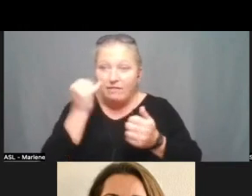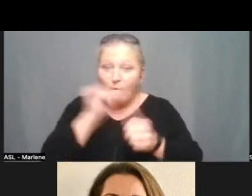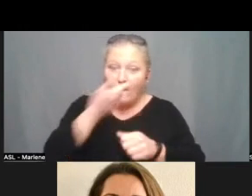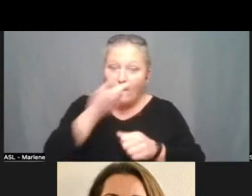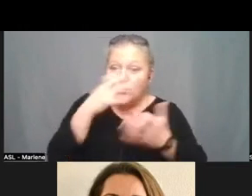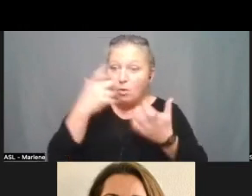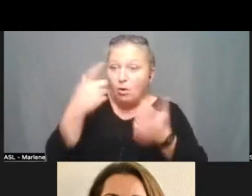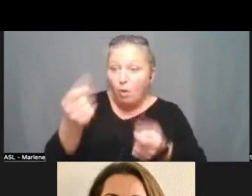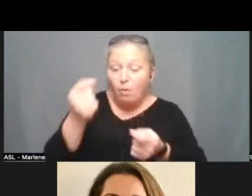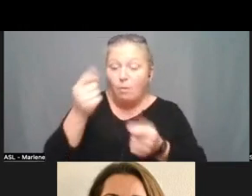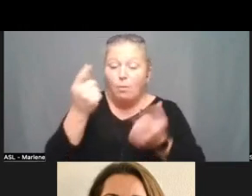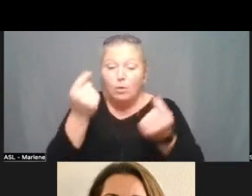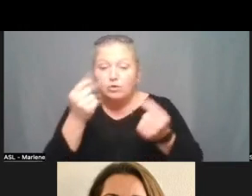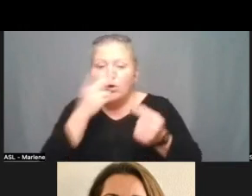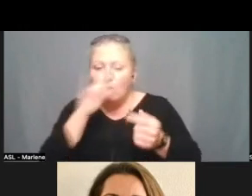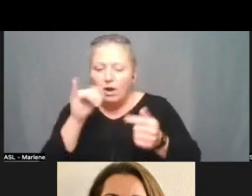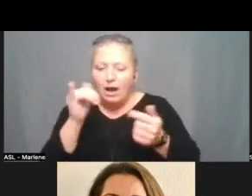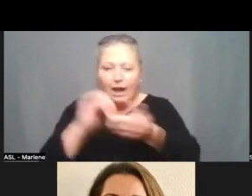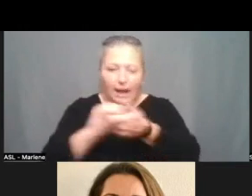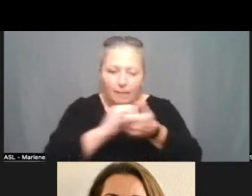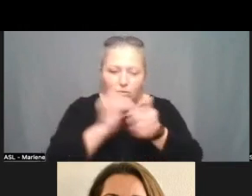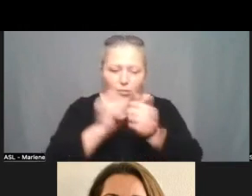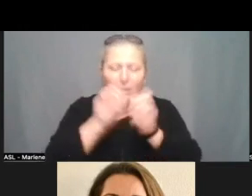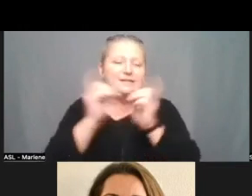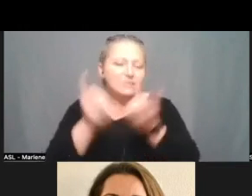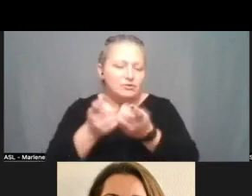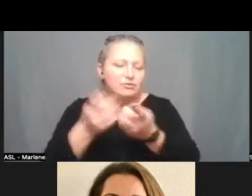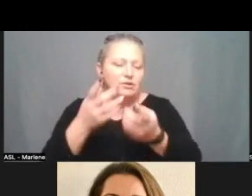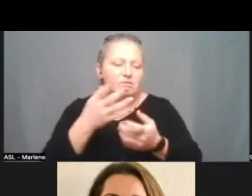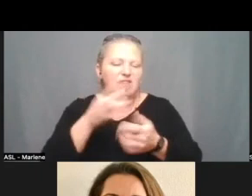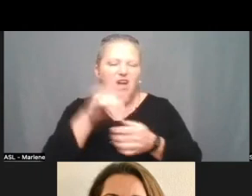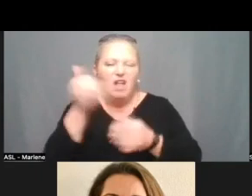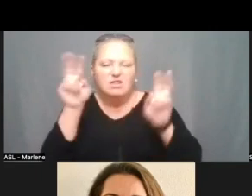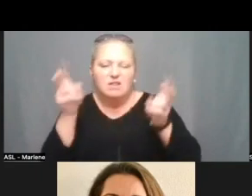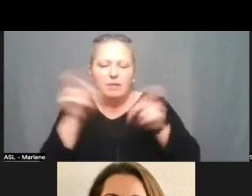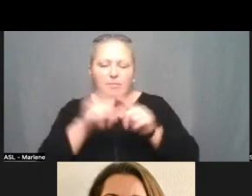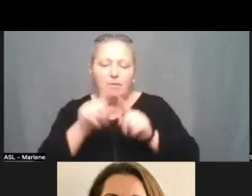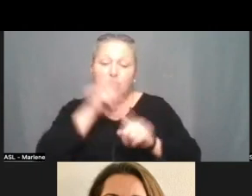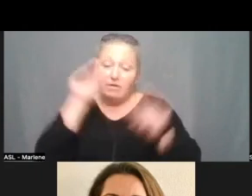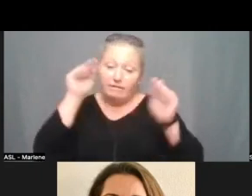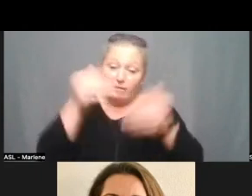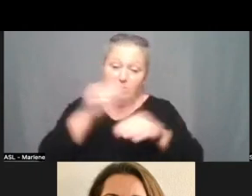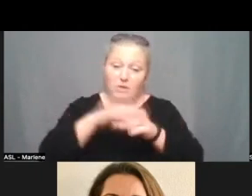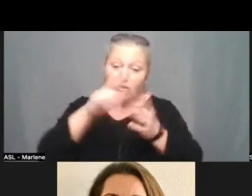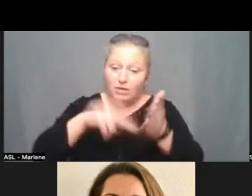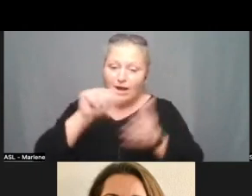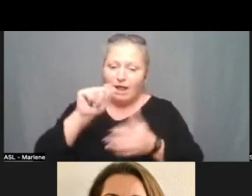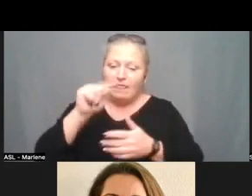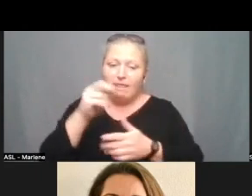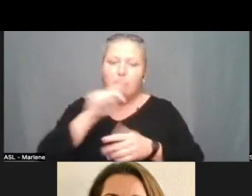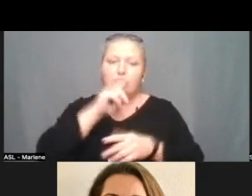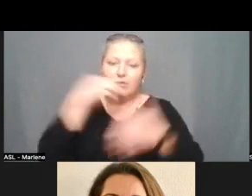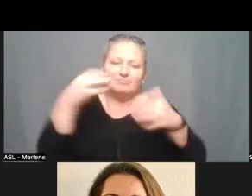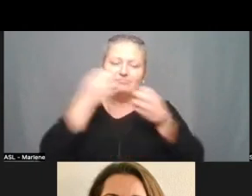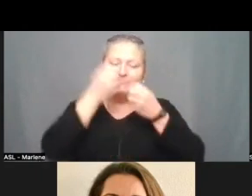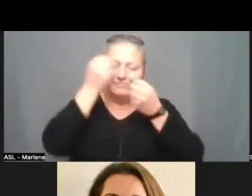that looks like in collaboration with the district and some other topics. But really the focus on read-a-thon. So, huge shout out to everyone that